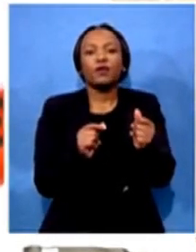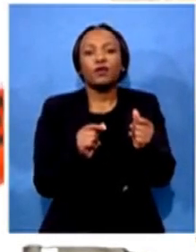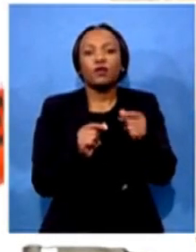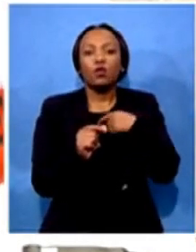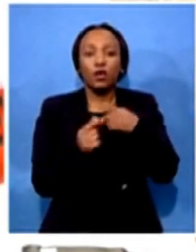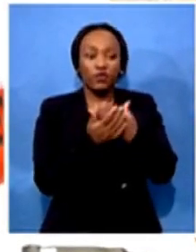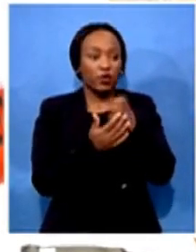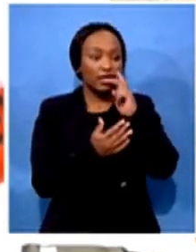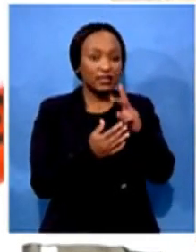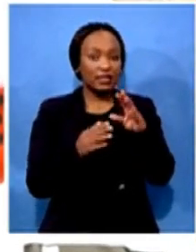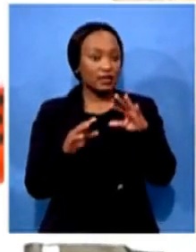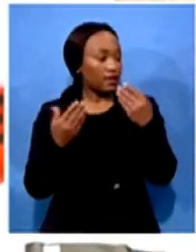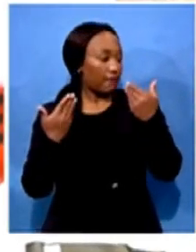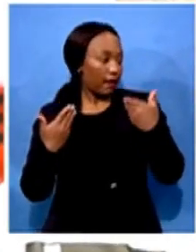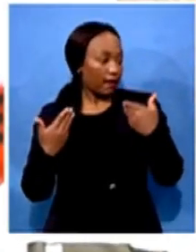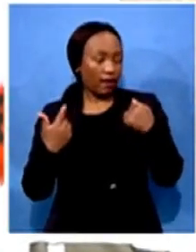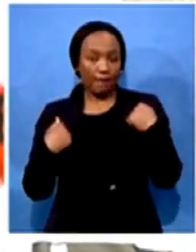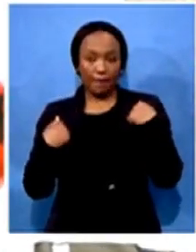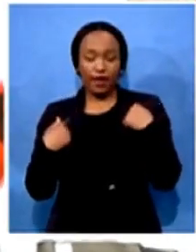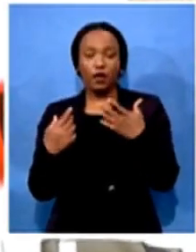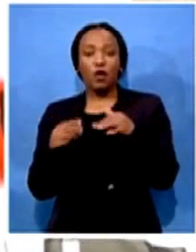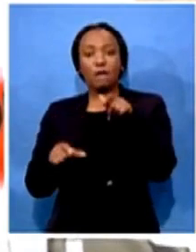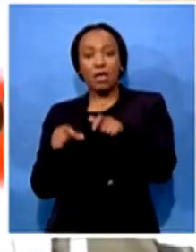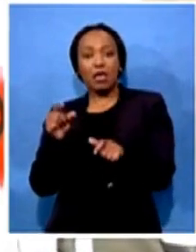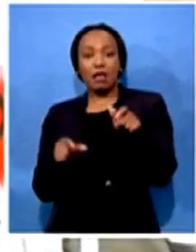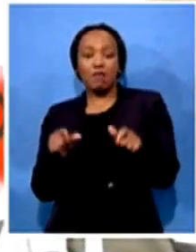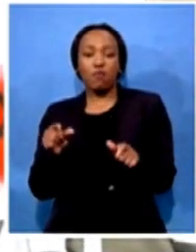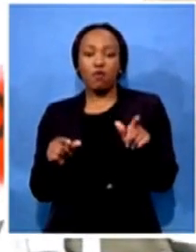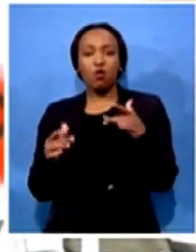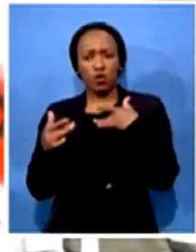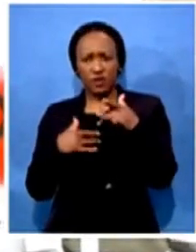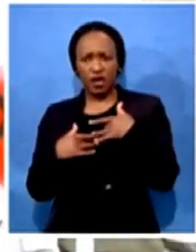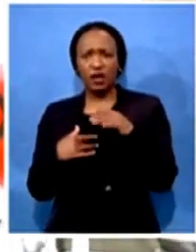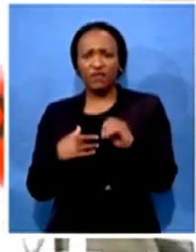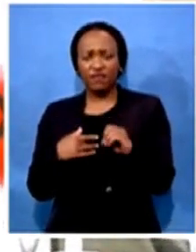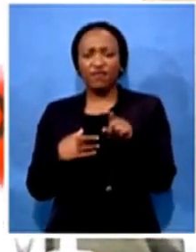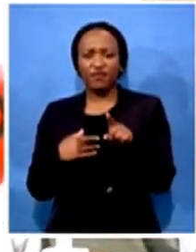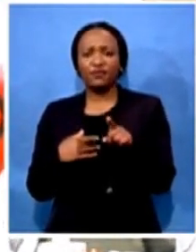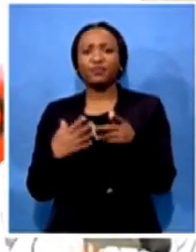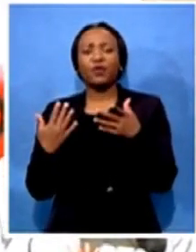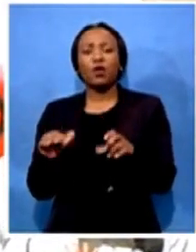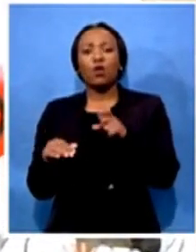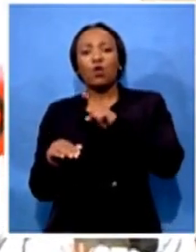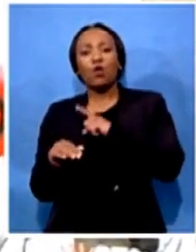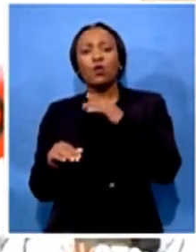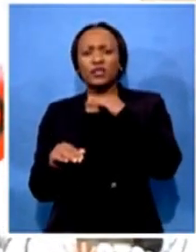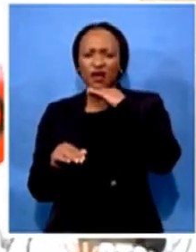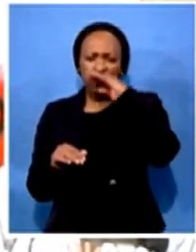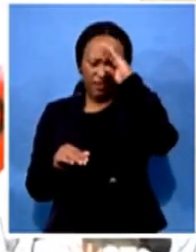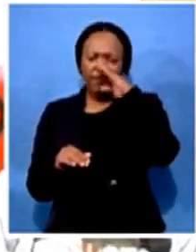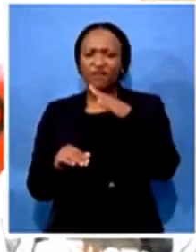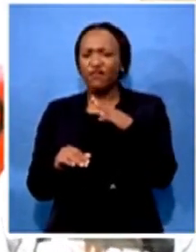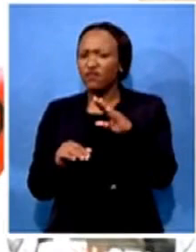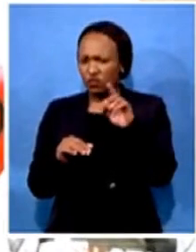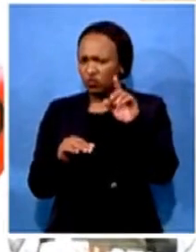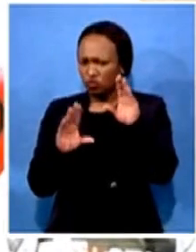People are concerned. We are concerned, South Africans, because we say enough is enough and this must be stopped immediately. And this is why